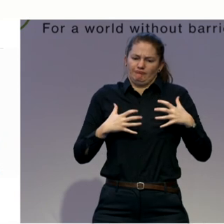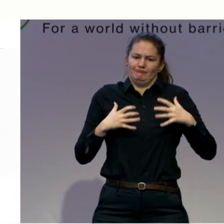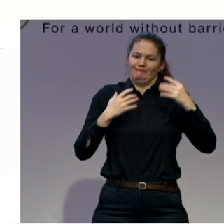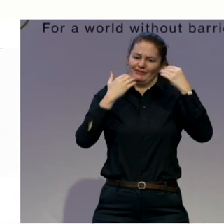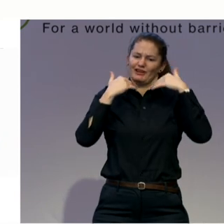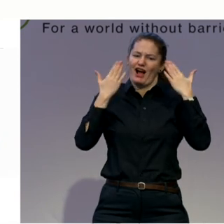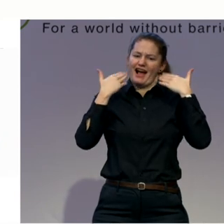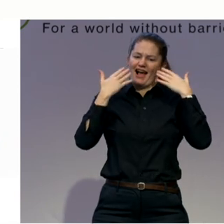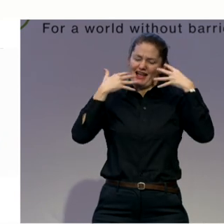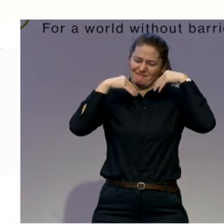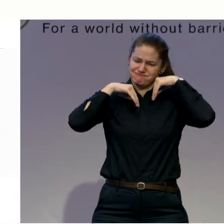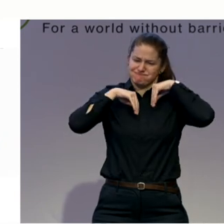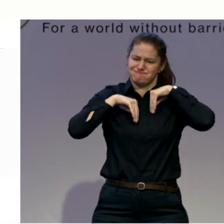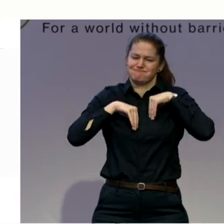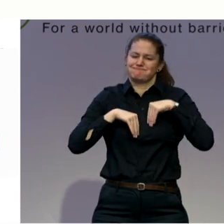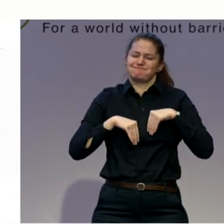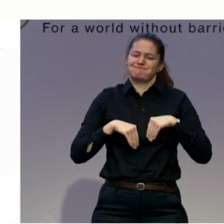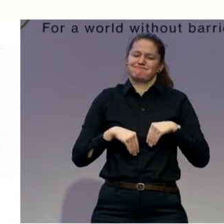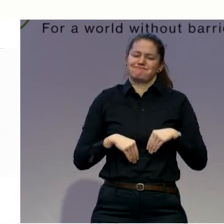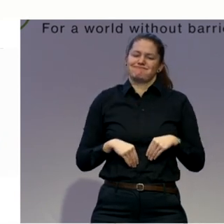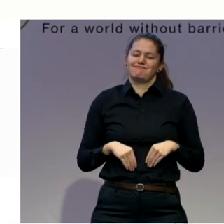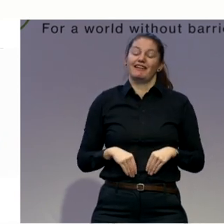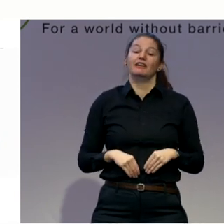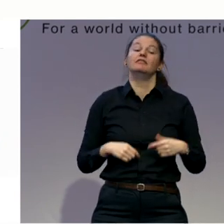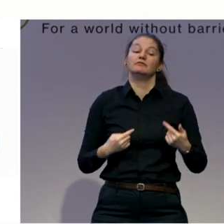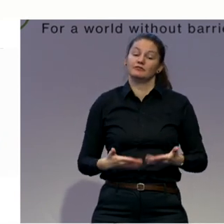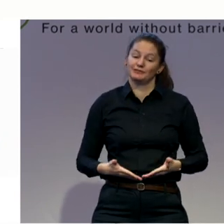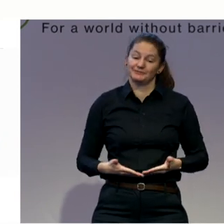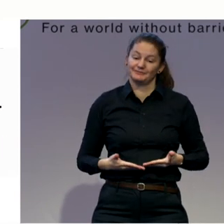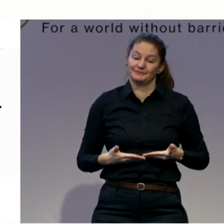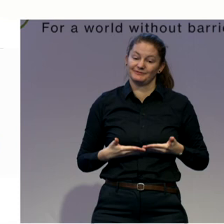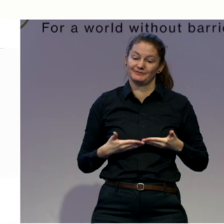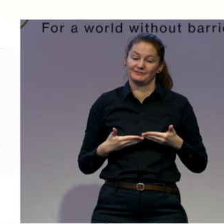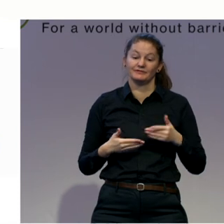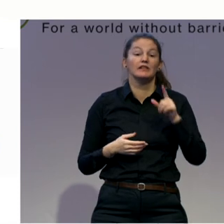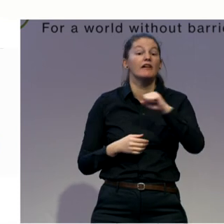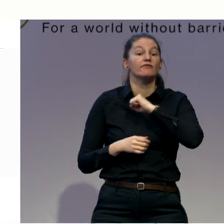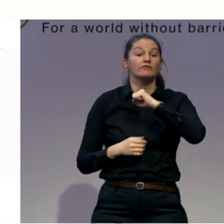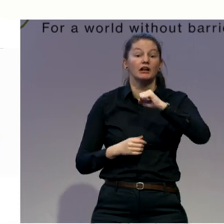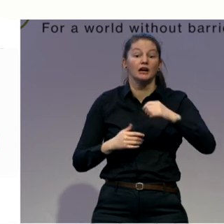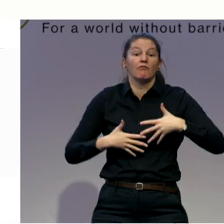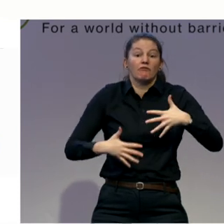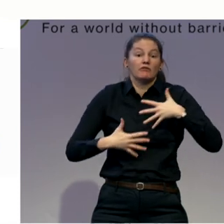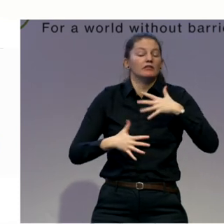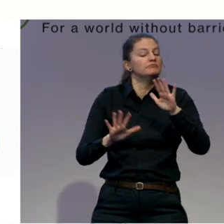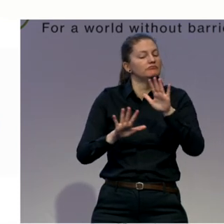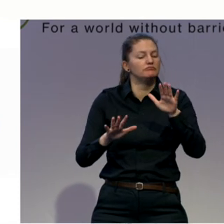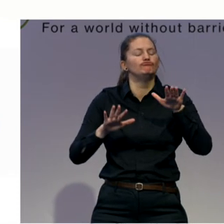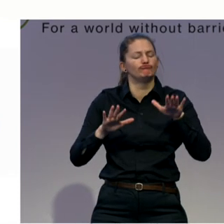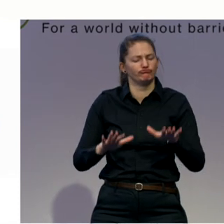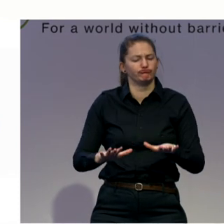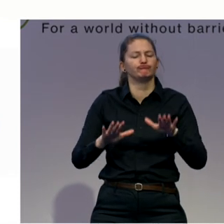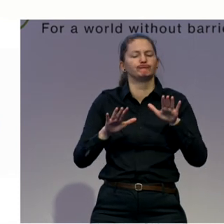And come back other way. Your pelvis, your belly. Don't be too fast with exhaling. Exhale as long as